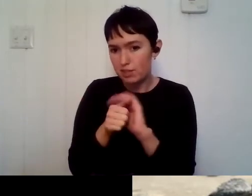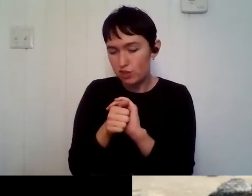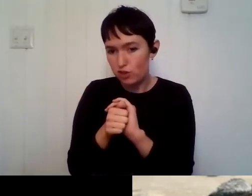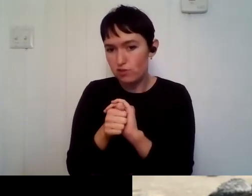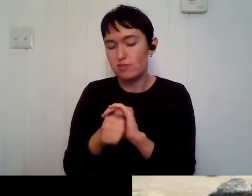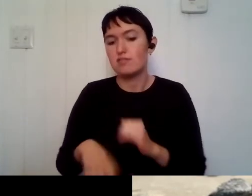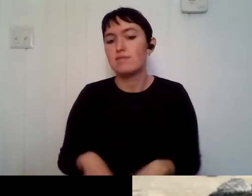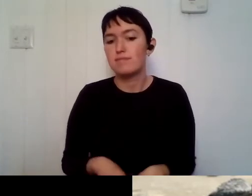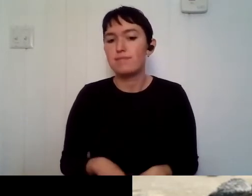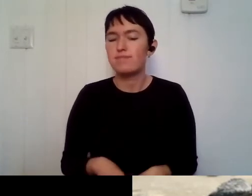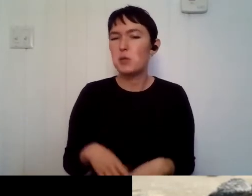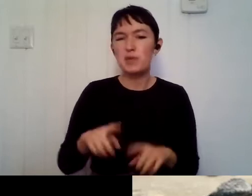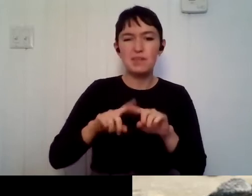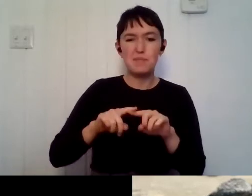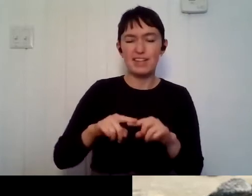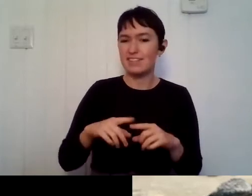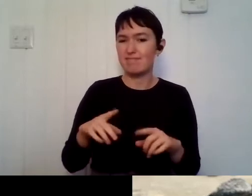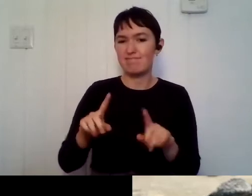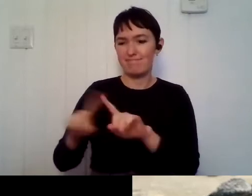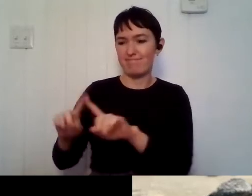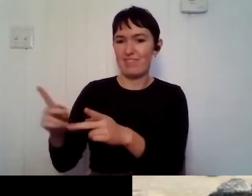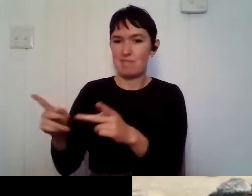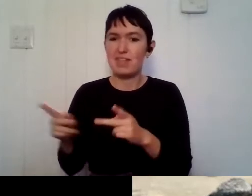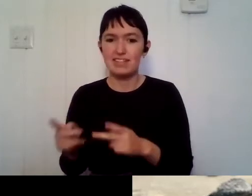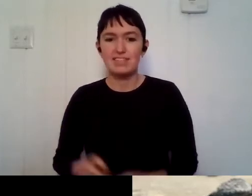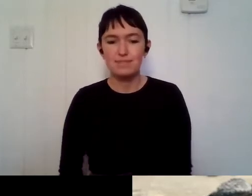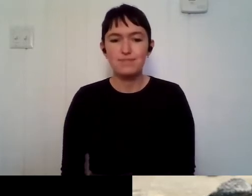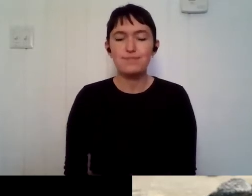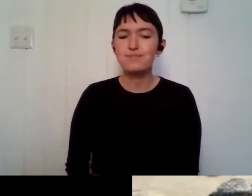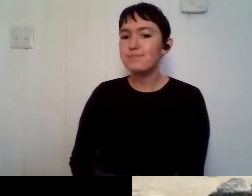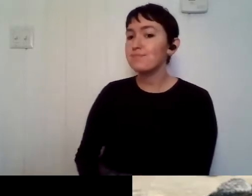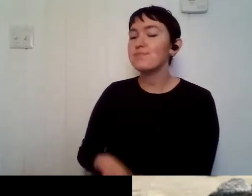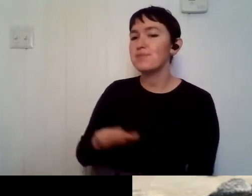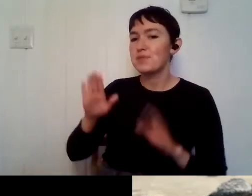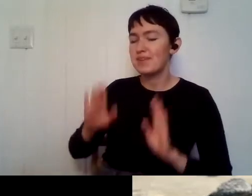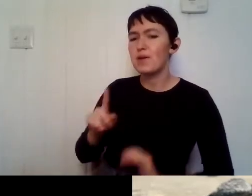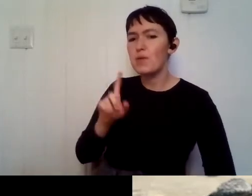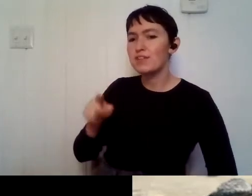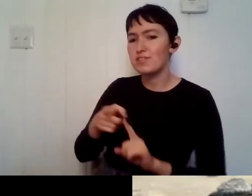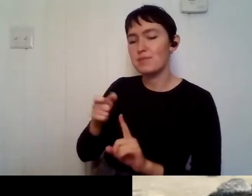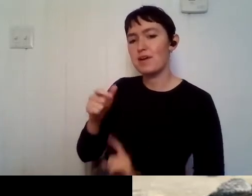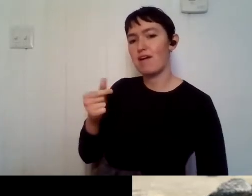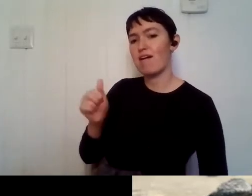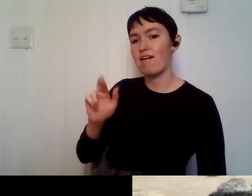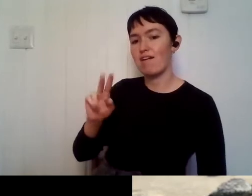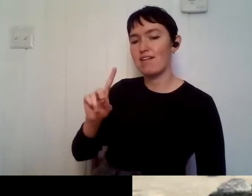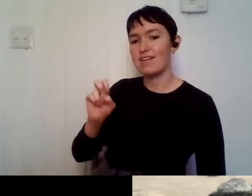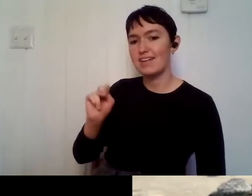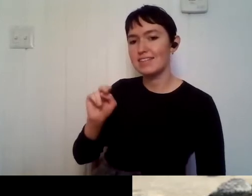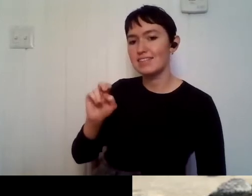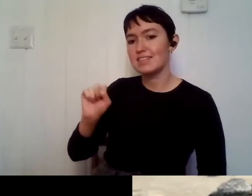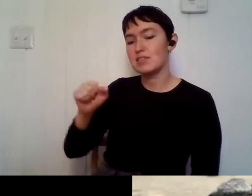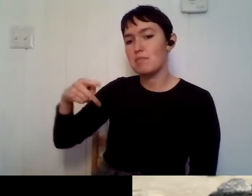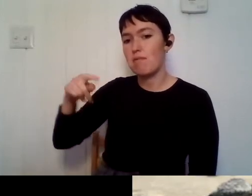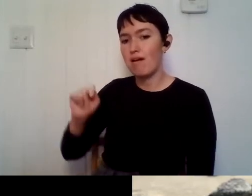like. Very cool. So we got a question from Garden Spot High School. How did you become a biologist and what classes in